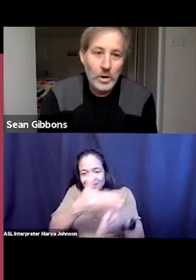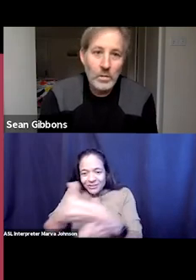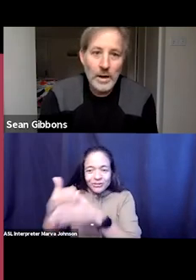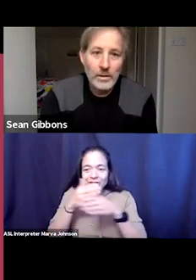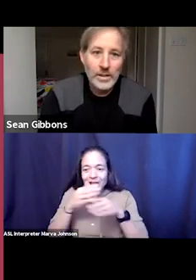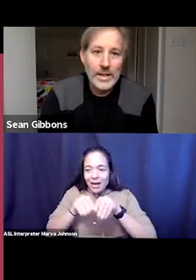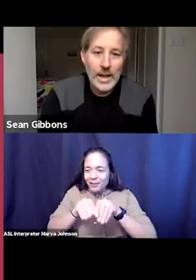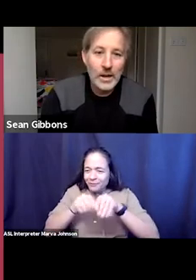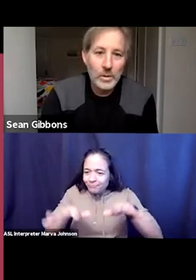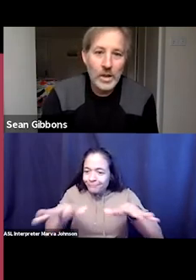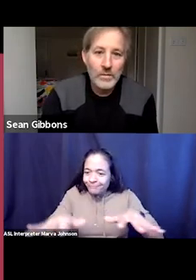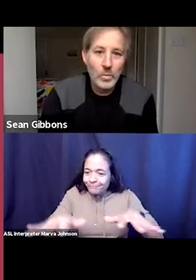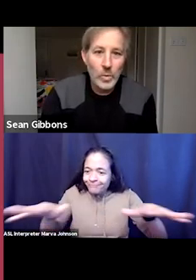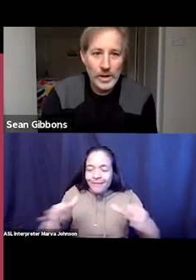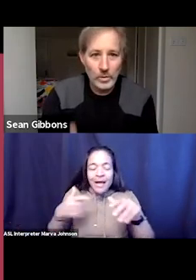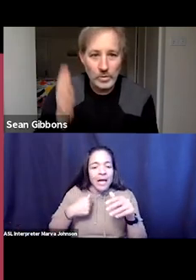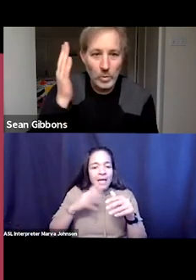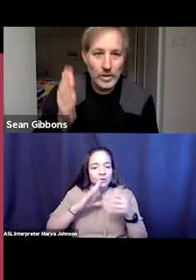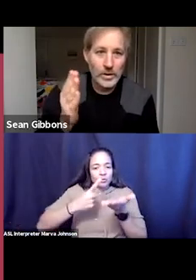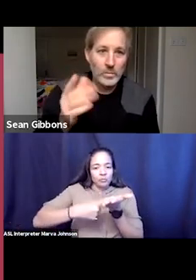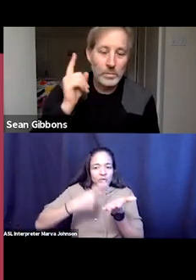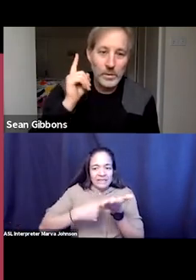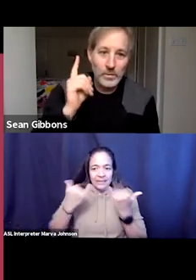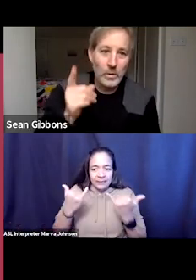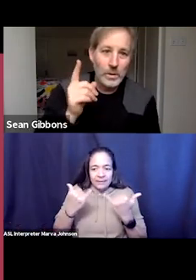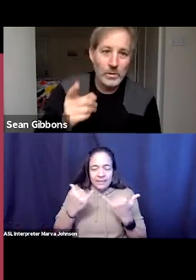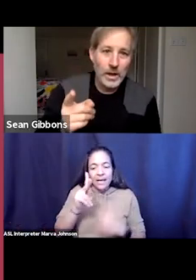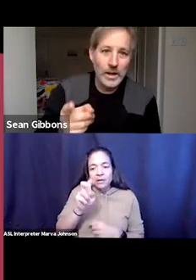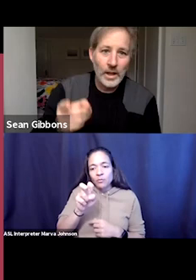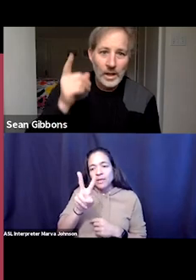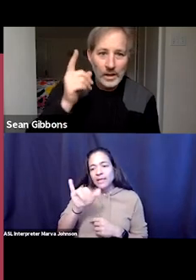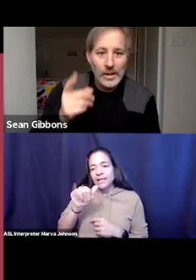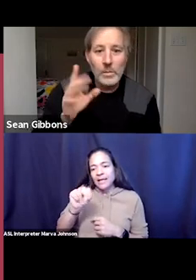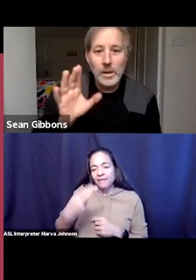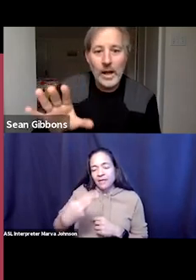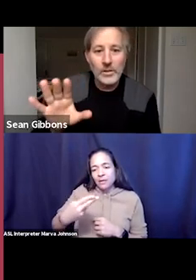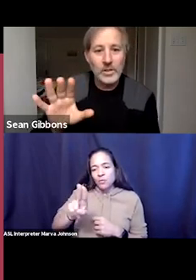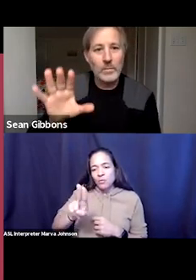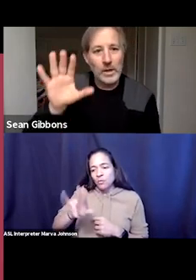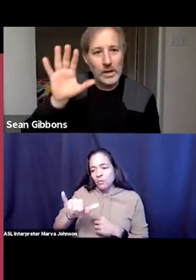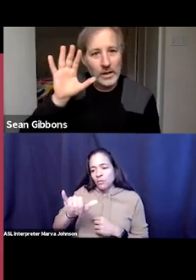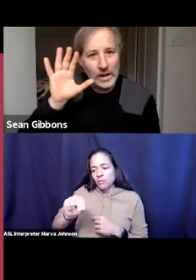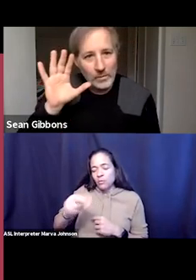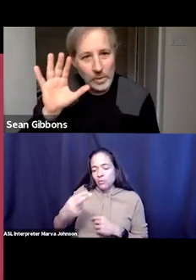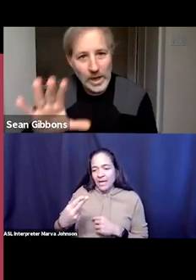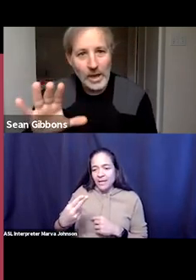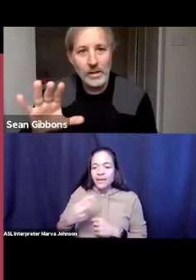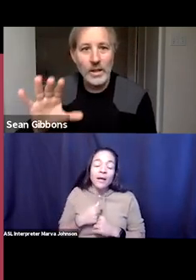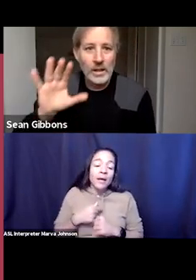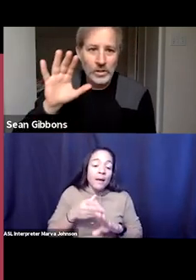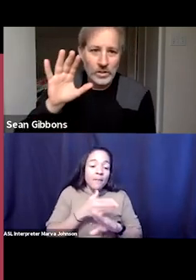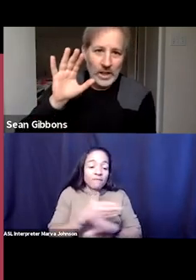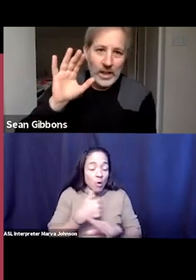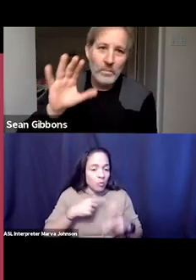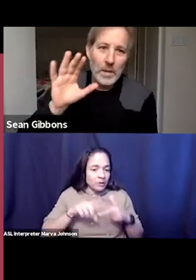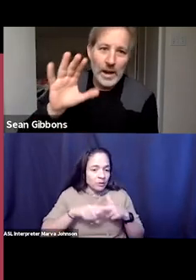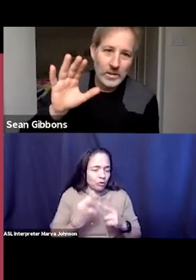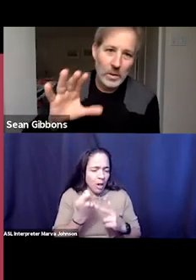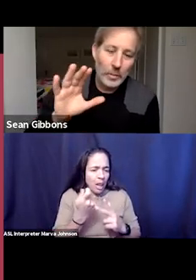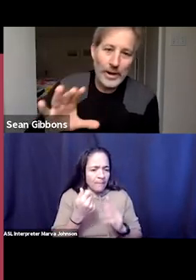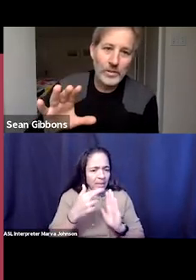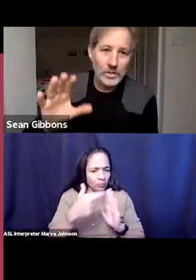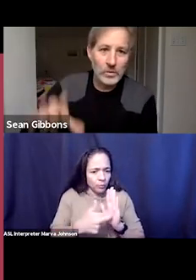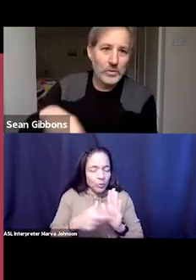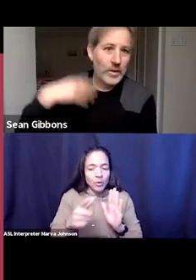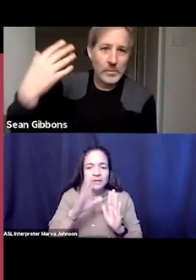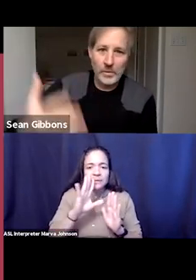little bit we're going to talk about today with kevin winn who's with us but before we do that a little bit of housekeeping and and if we can just heating back